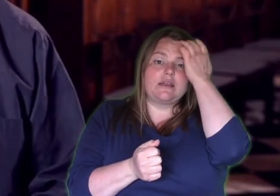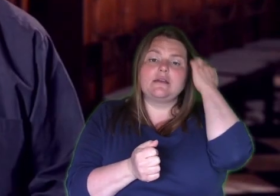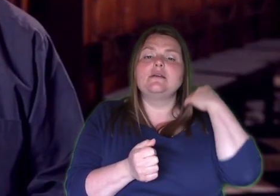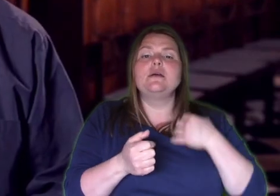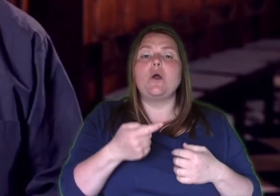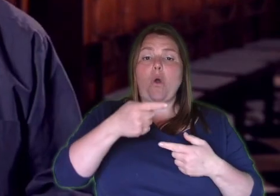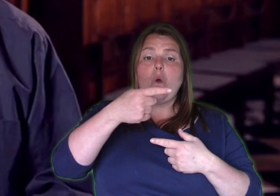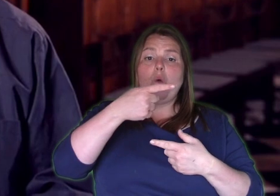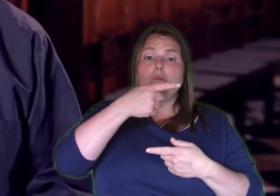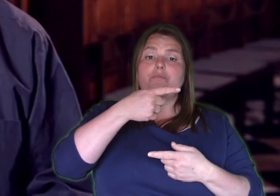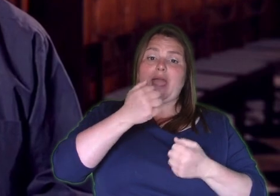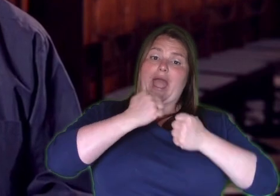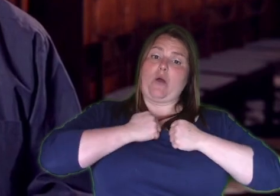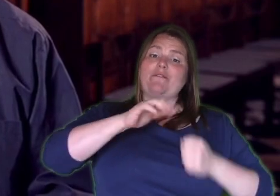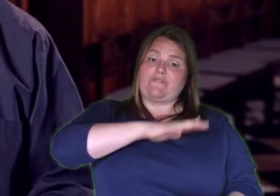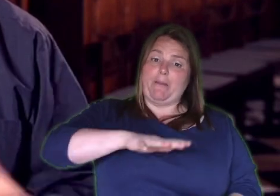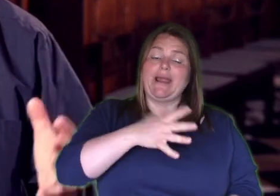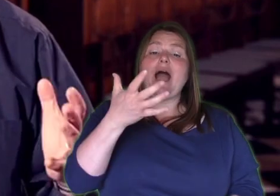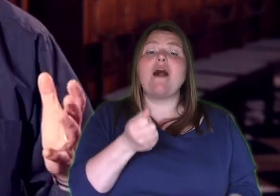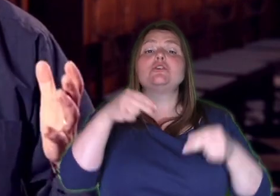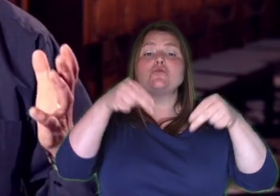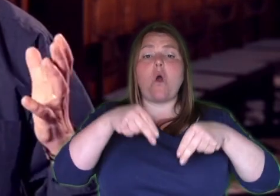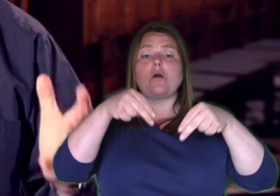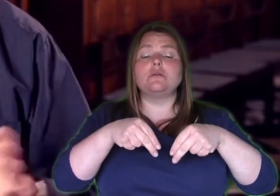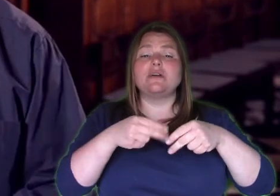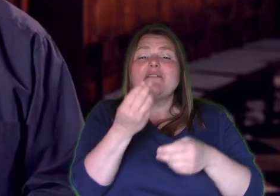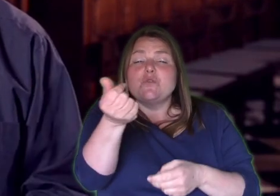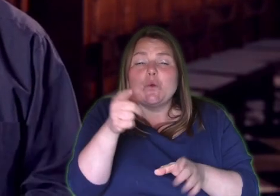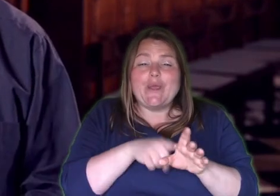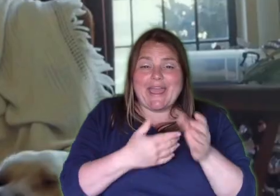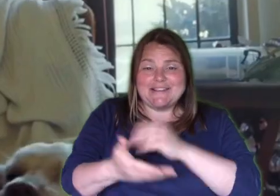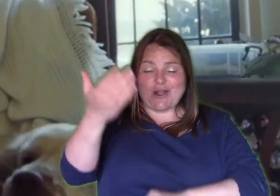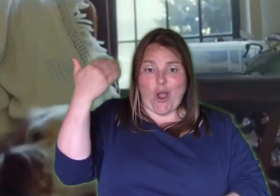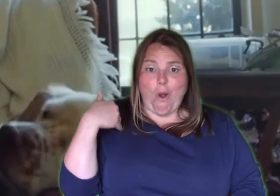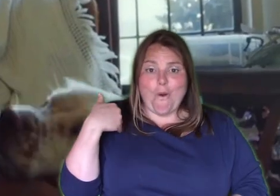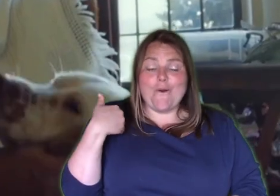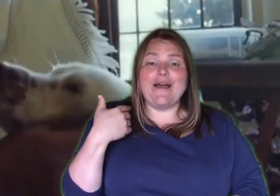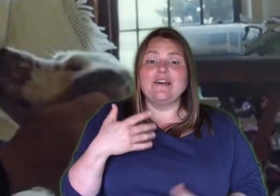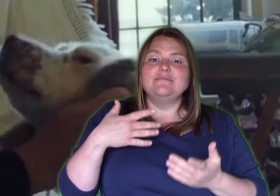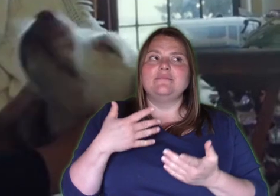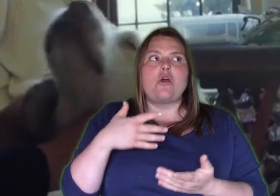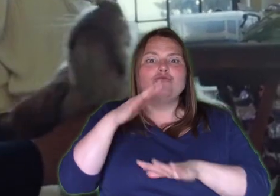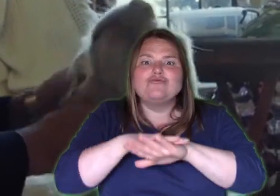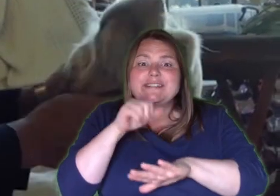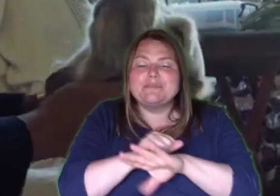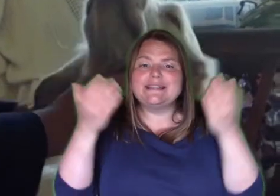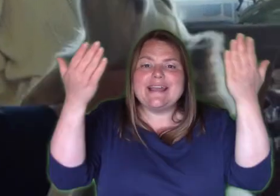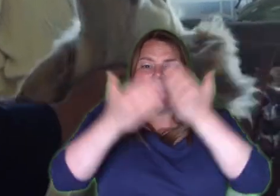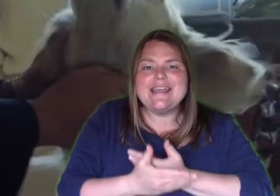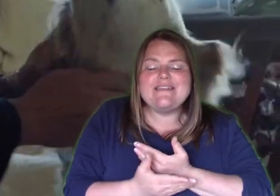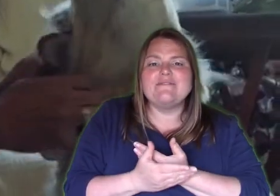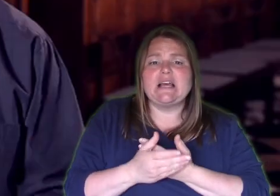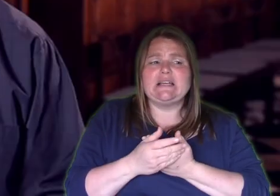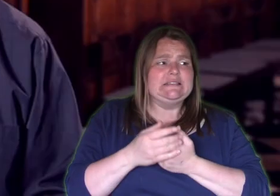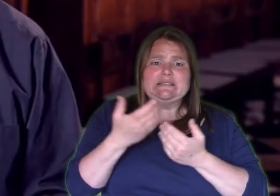some years ago, we had a lovely dog. We still have her. But